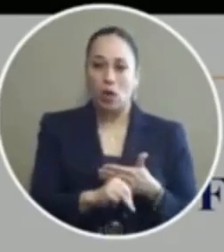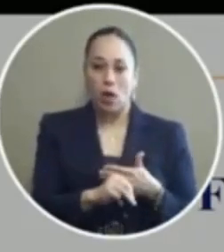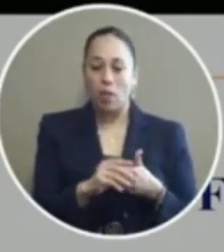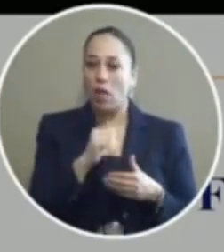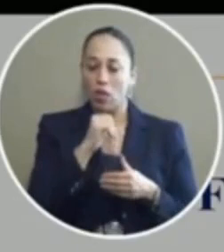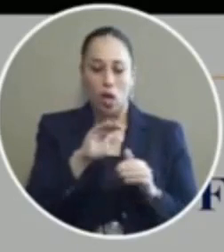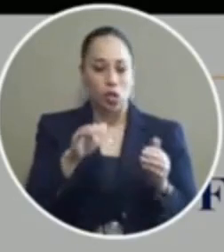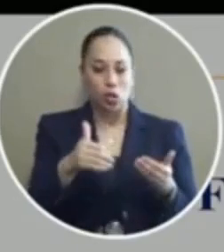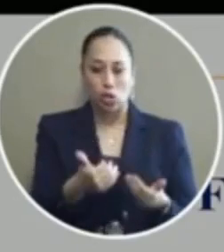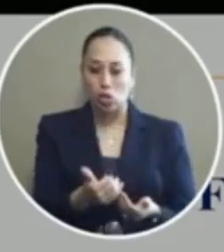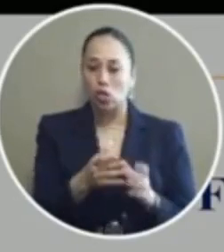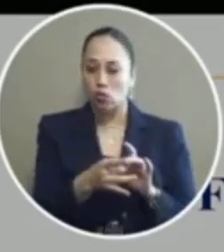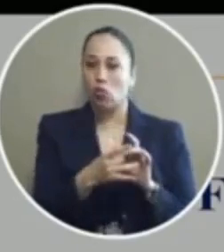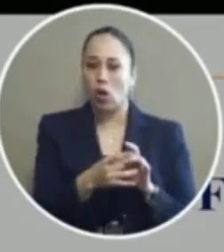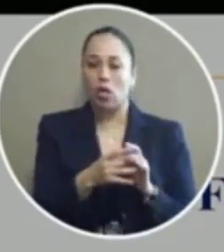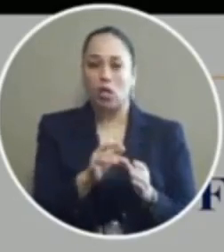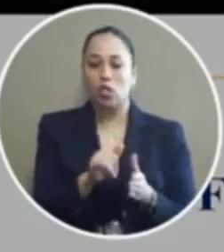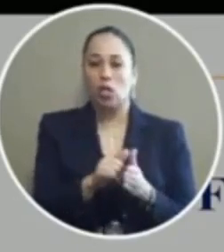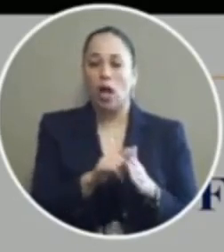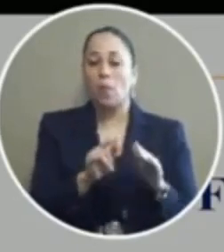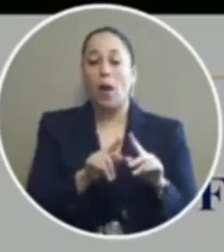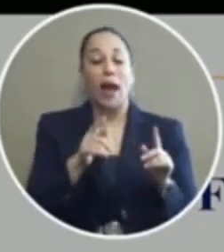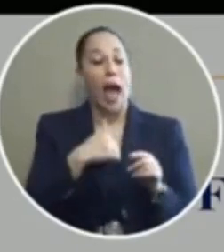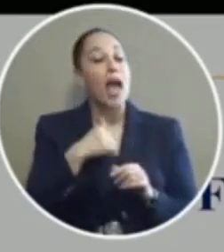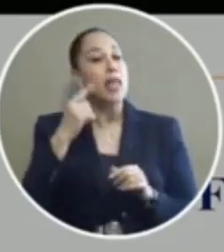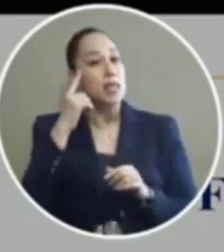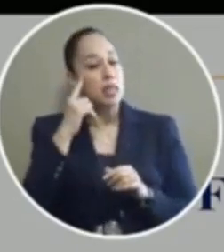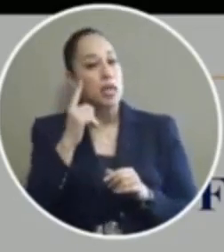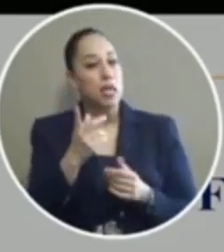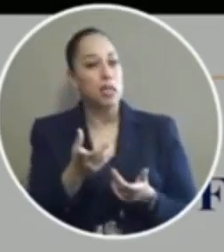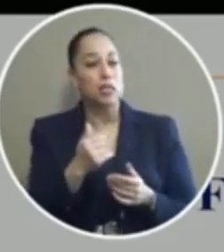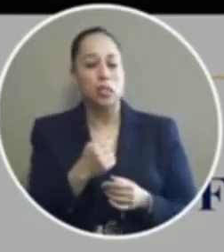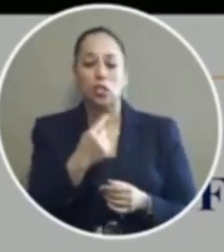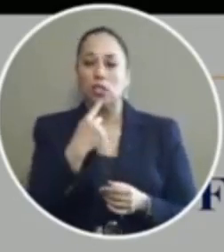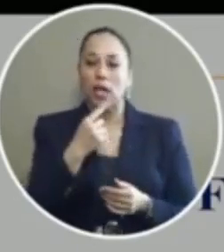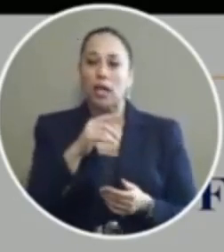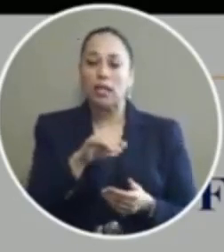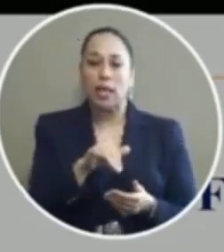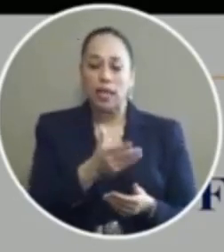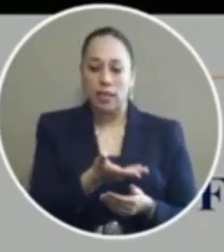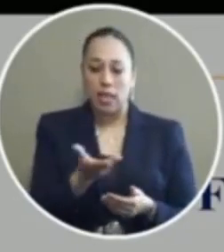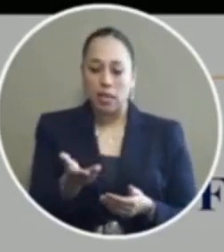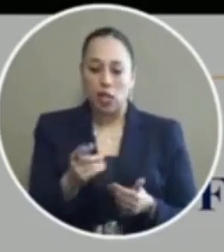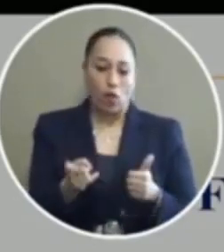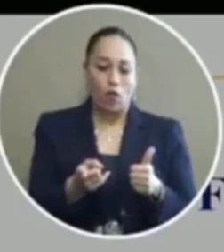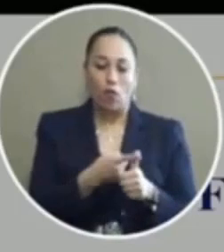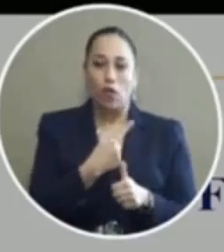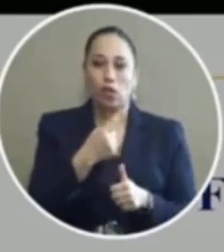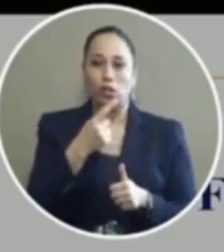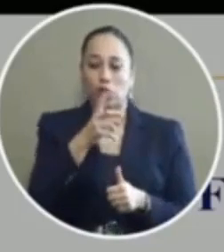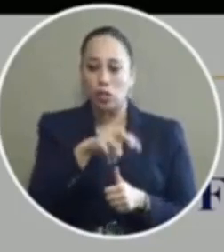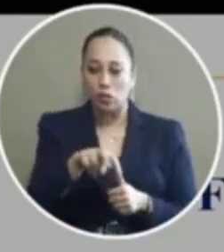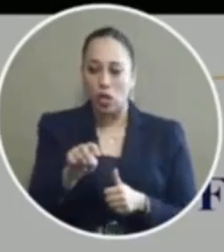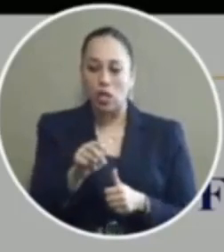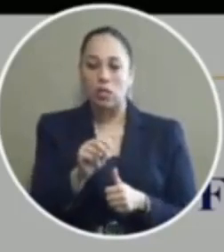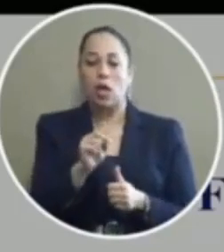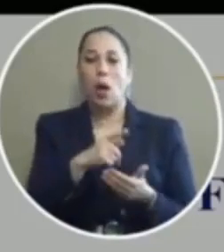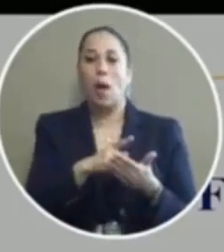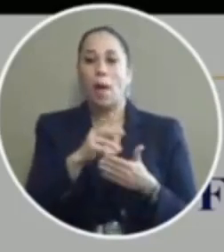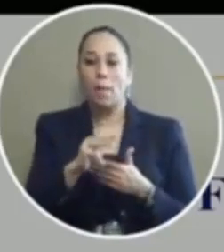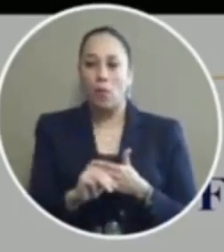introduced to us in regards to that but I think we'd be derelict not to mention the fact that the first chance program mirrors